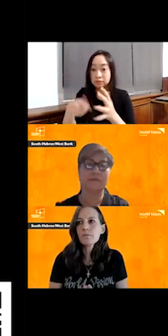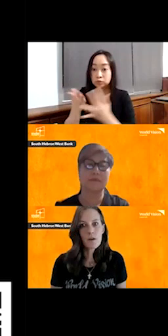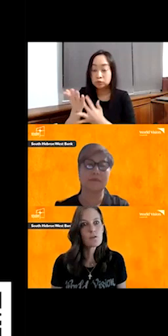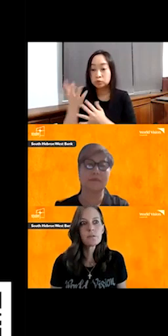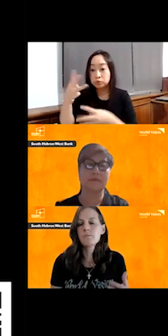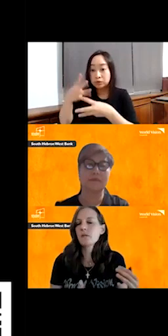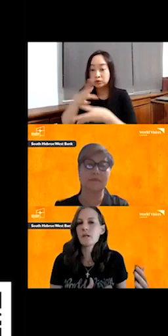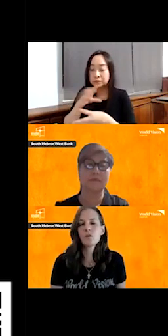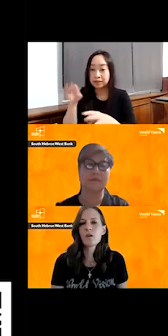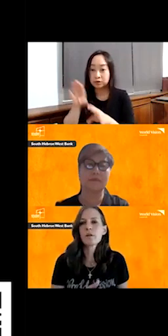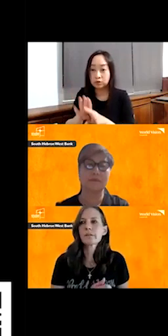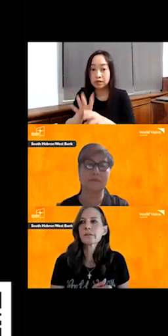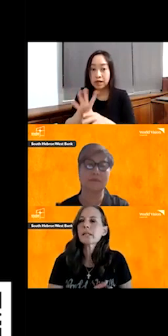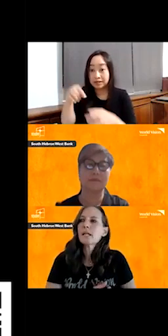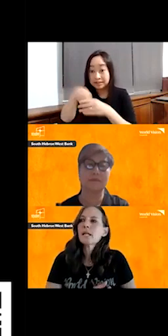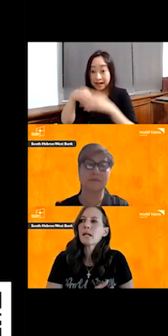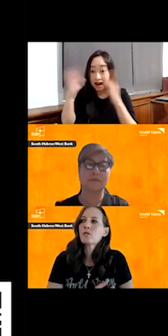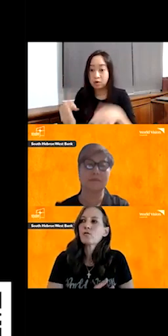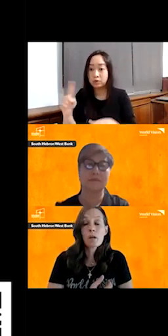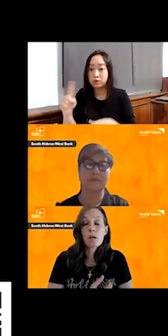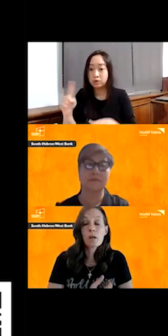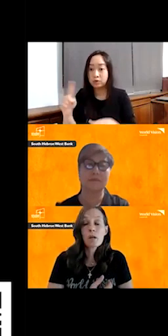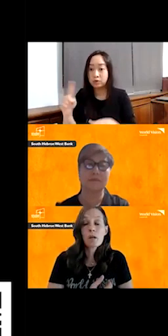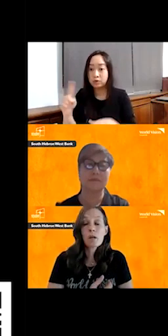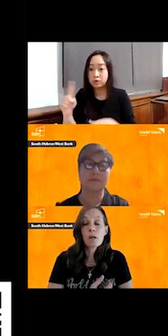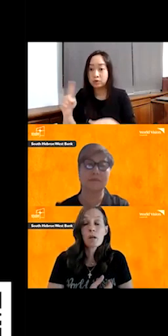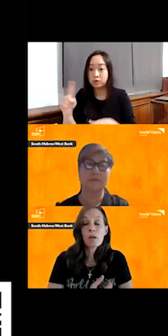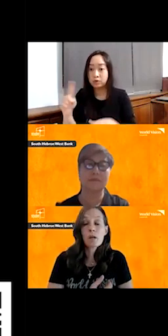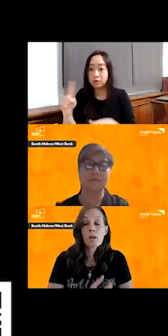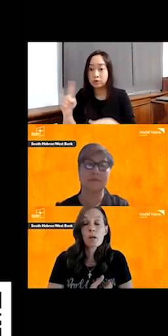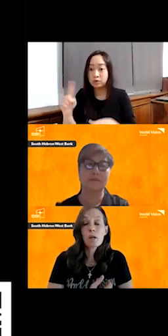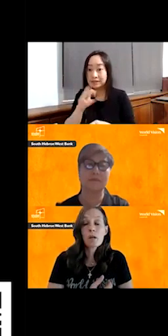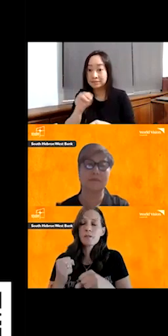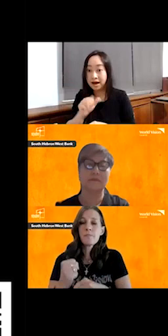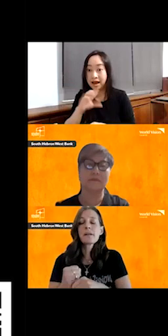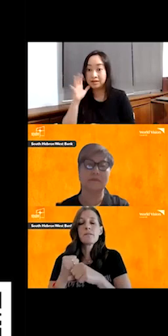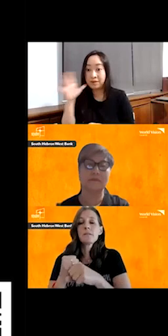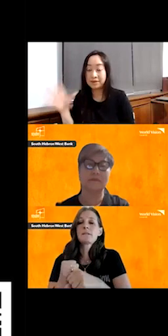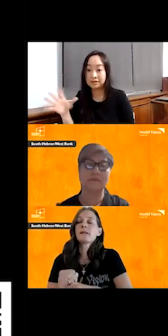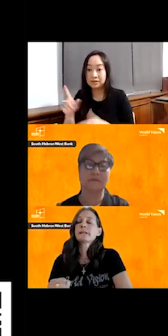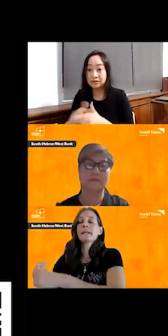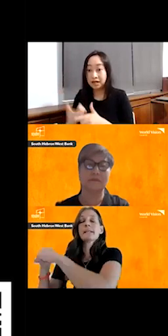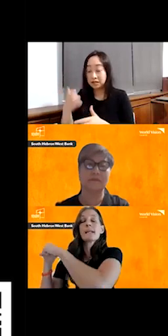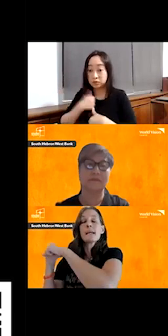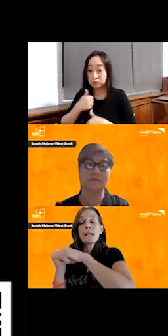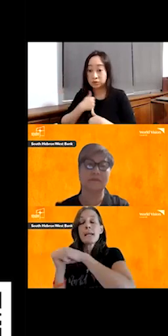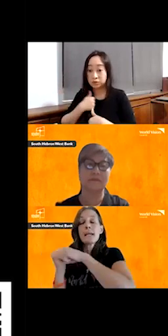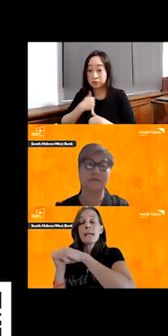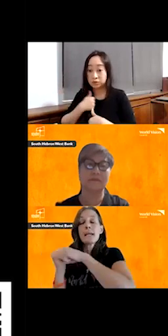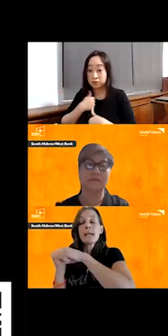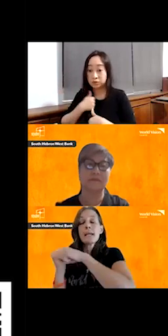you know, five-year-old Dima and her grandmother, and for whatever, took the butt of his gun and